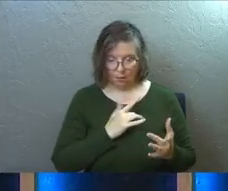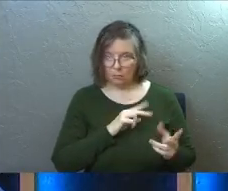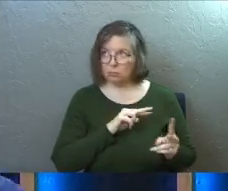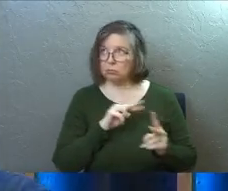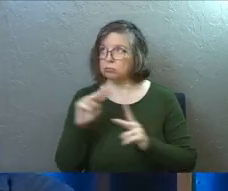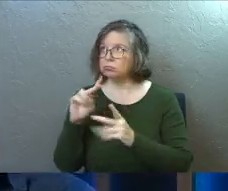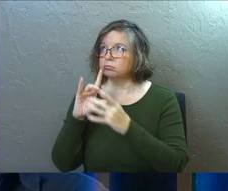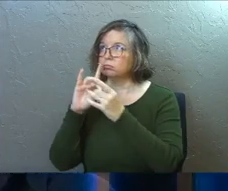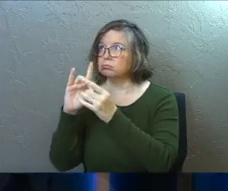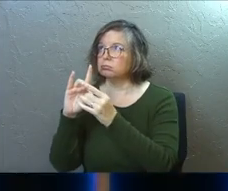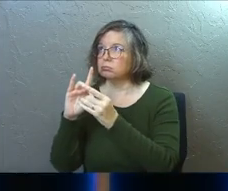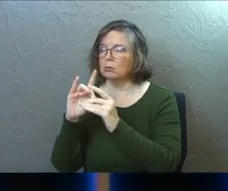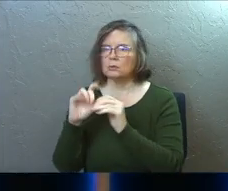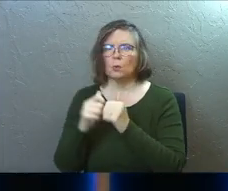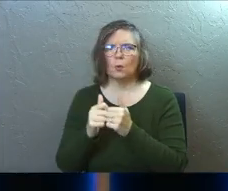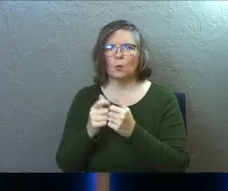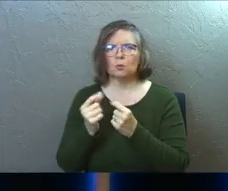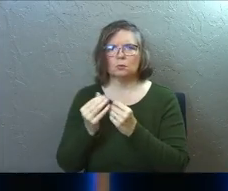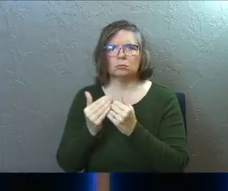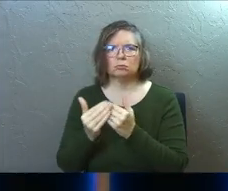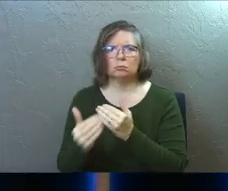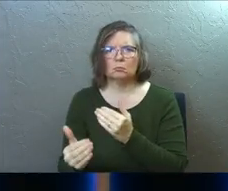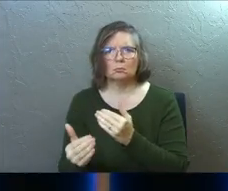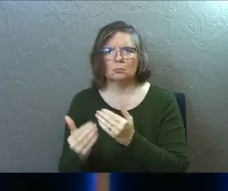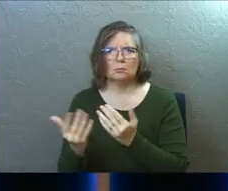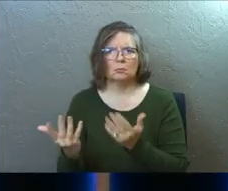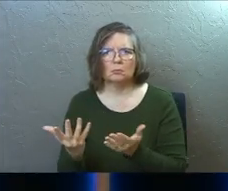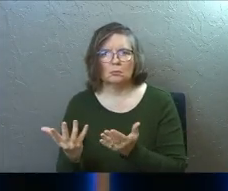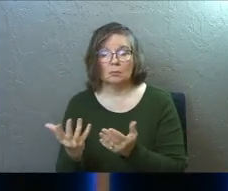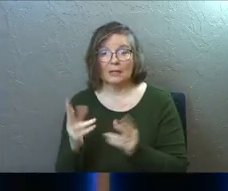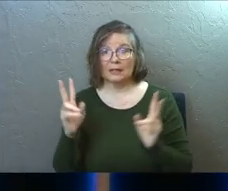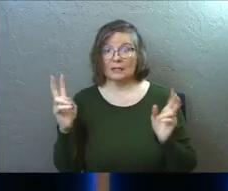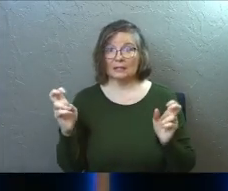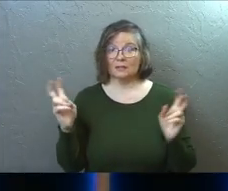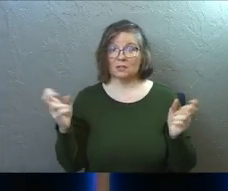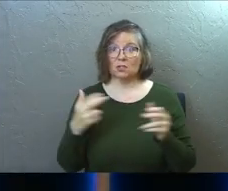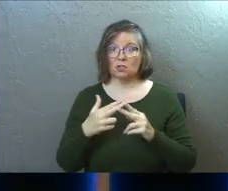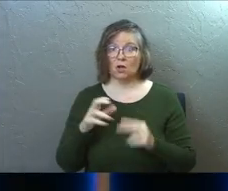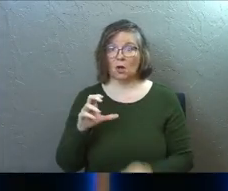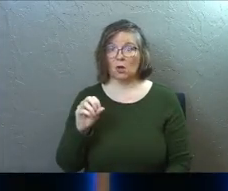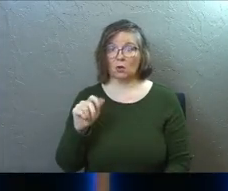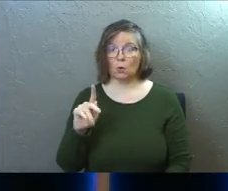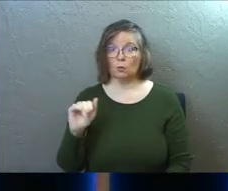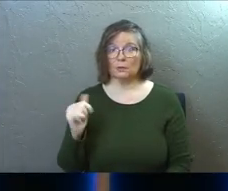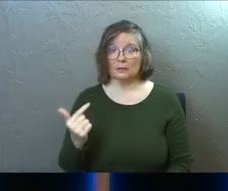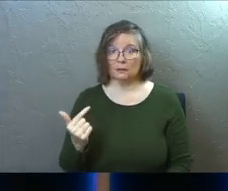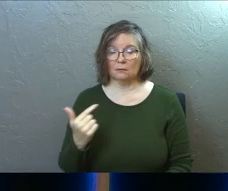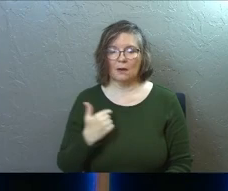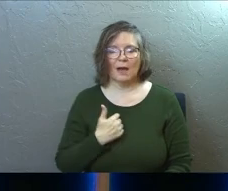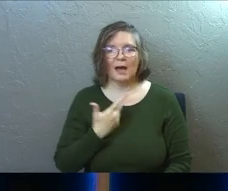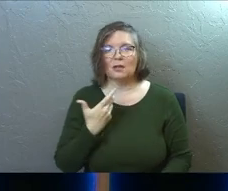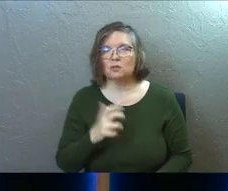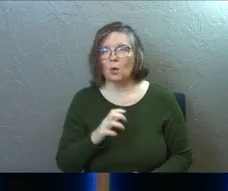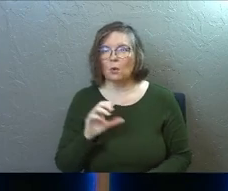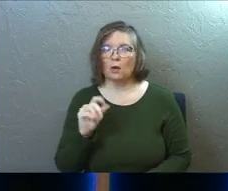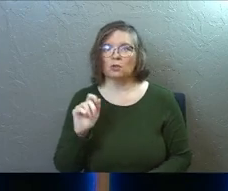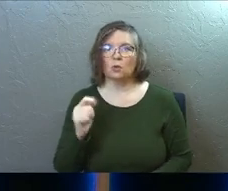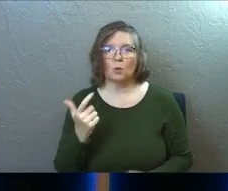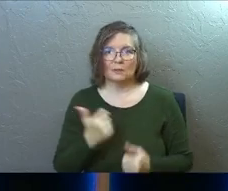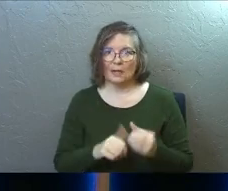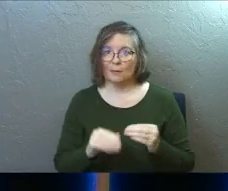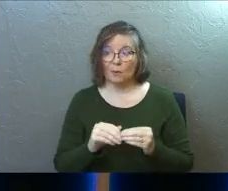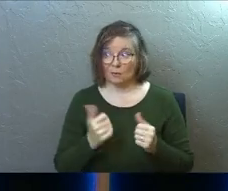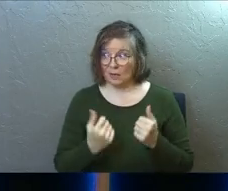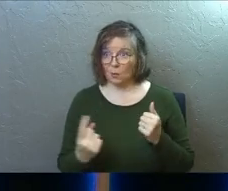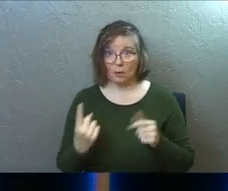How do I walk the walk? Because the title of the series is coasting. I don't want to coast anymore.